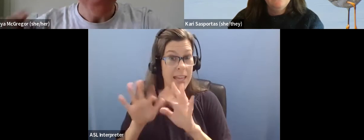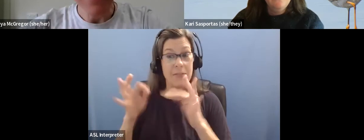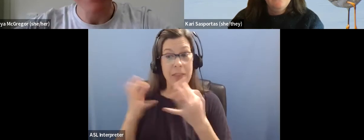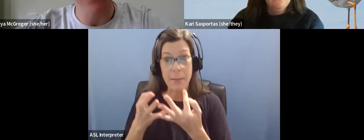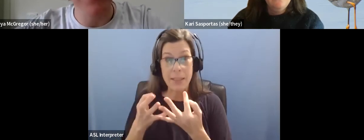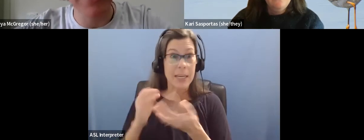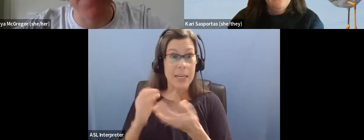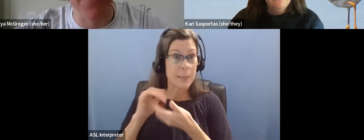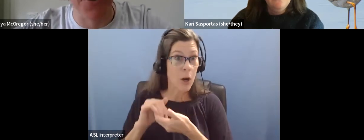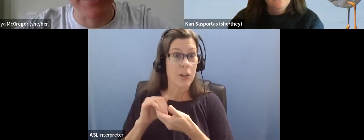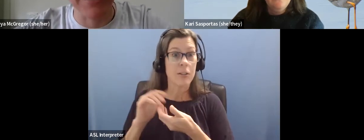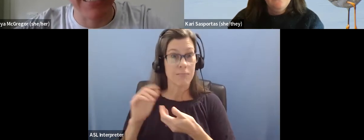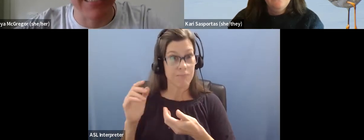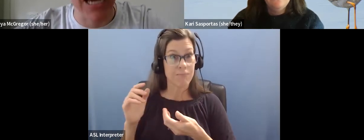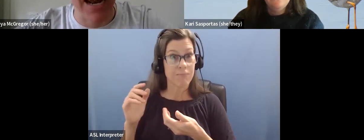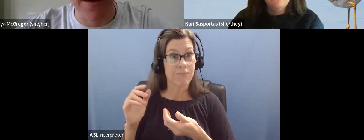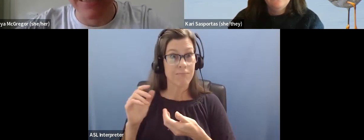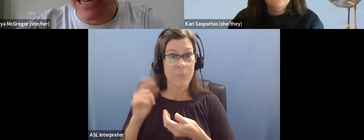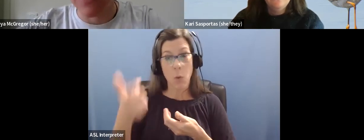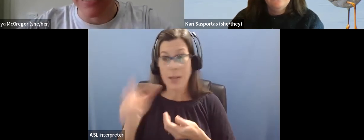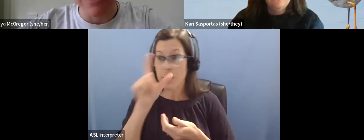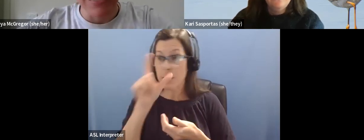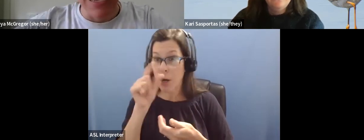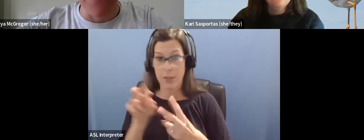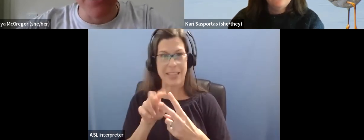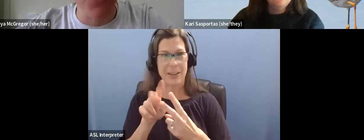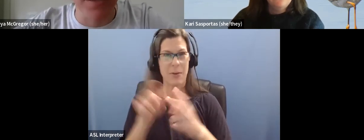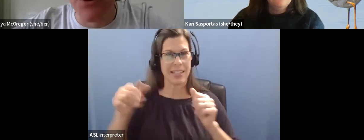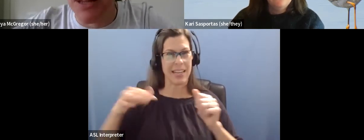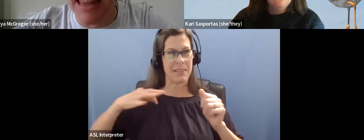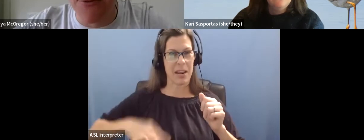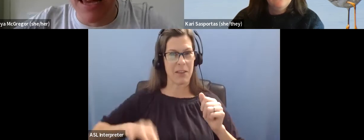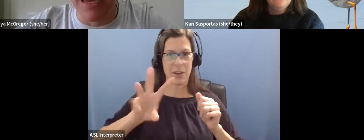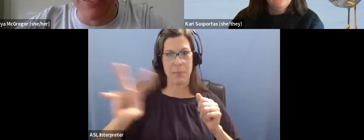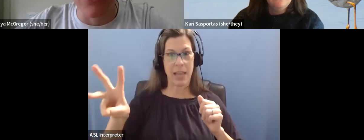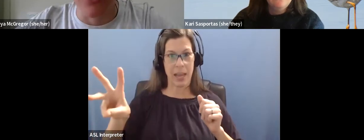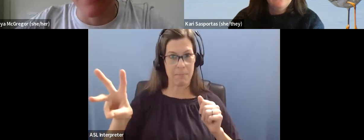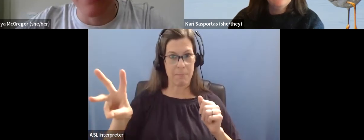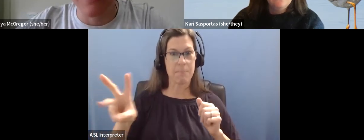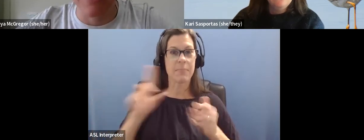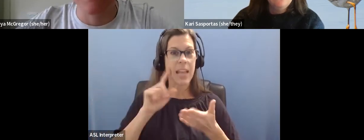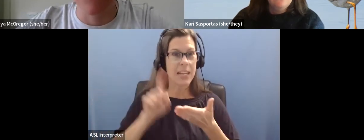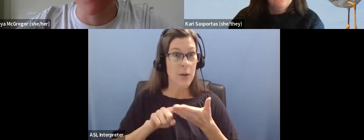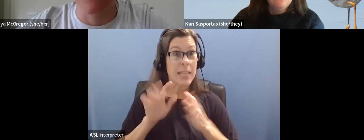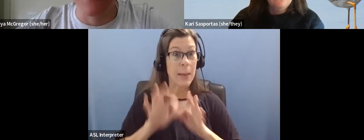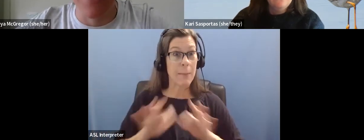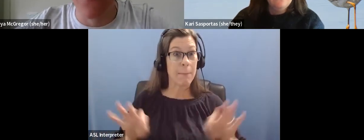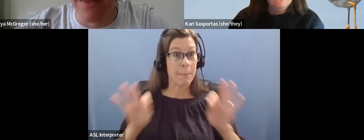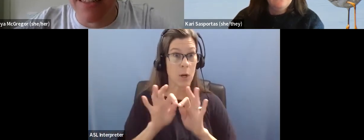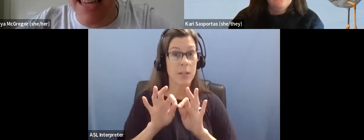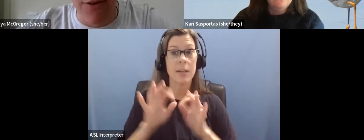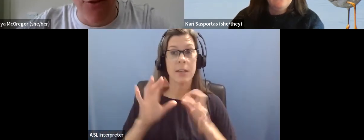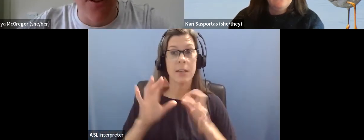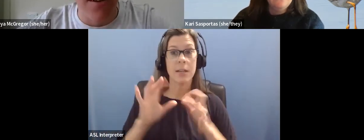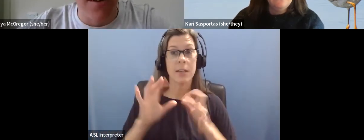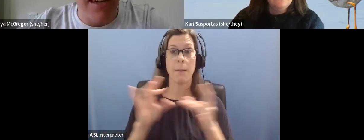Um, I did notice a couple of comments in the chat about safety. Um, this is really important that we trust that someone who says they're